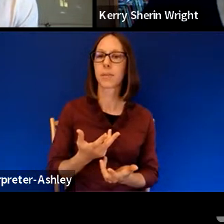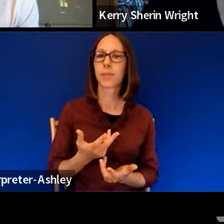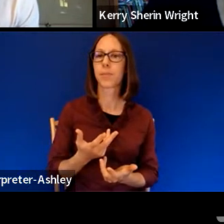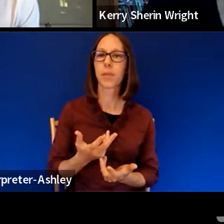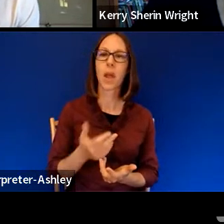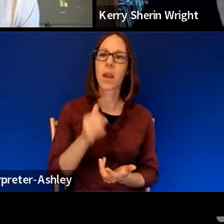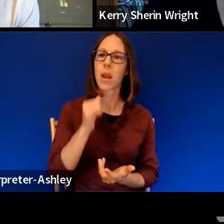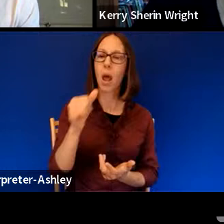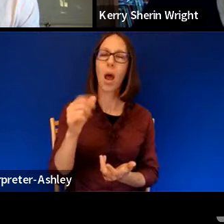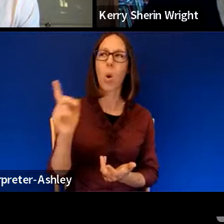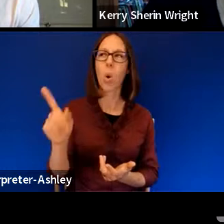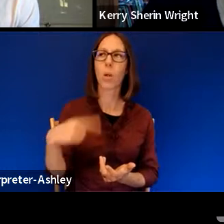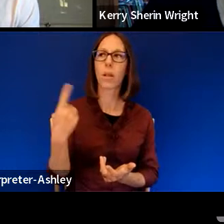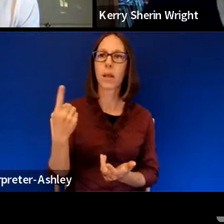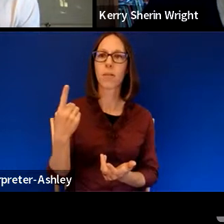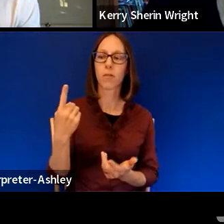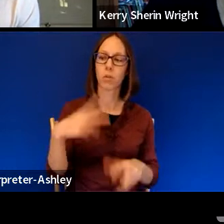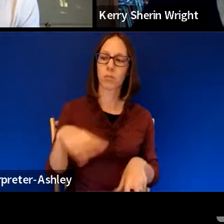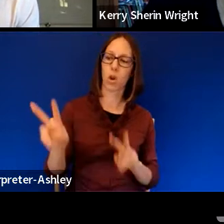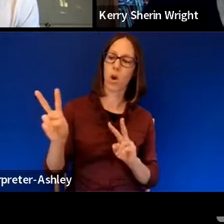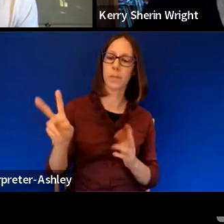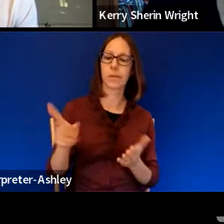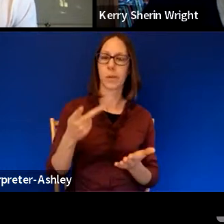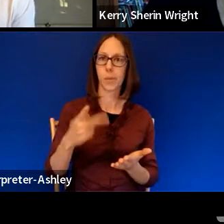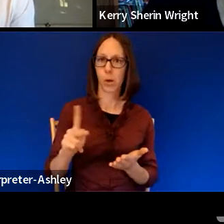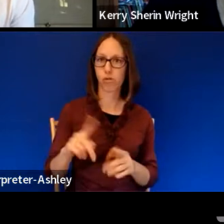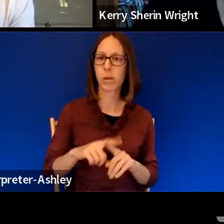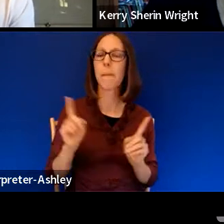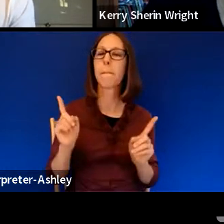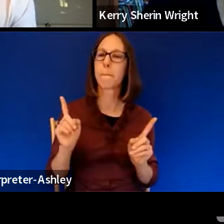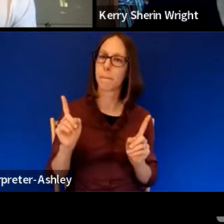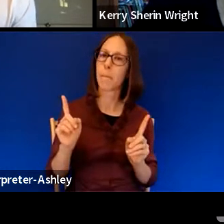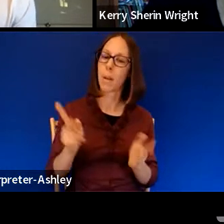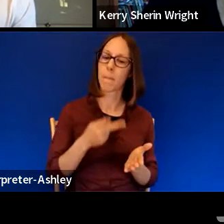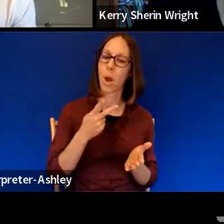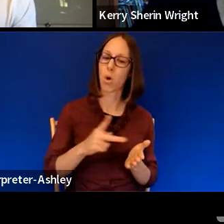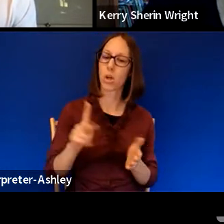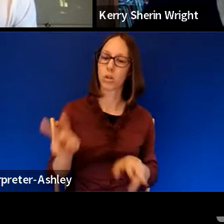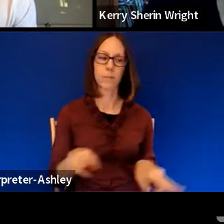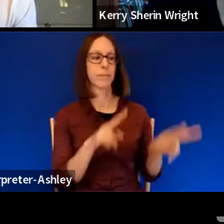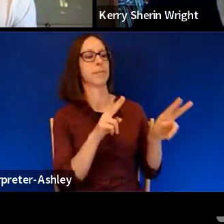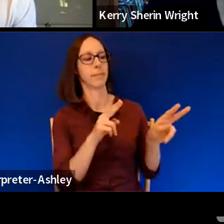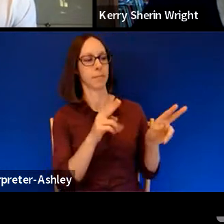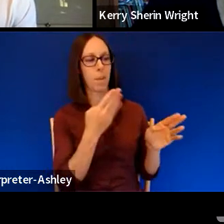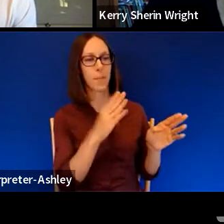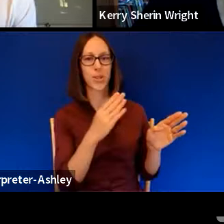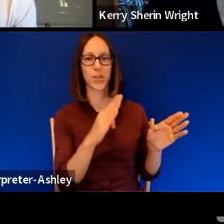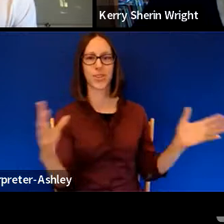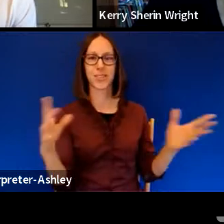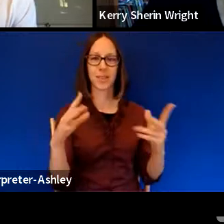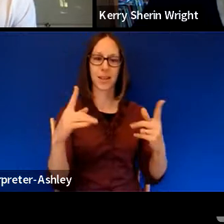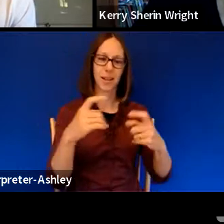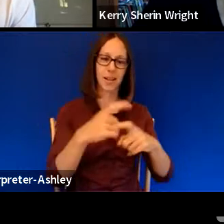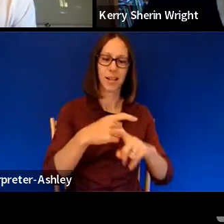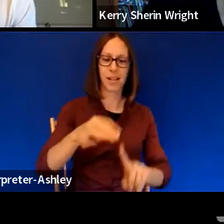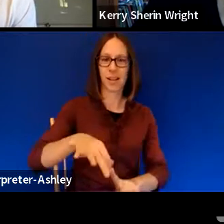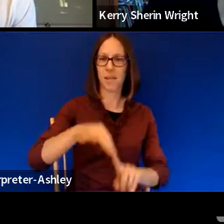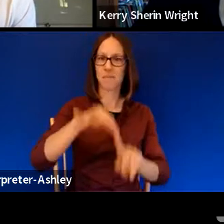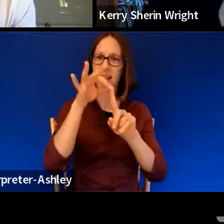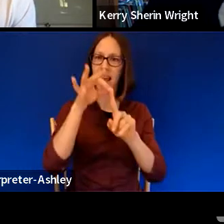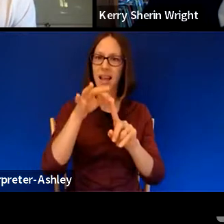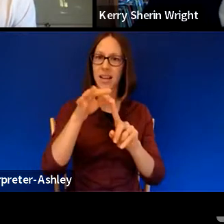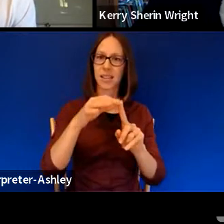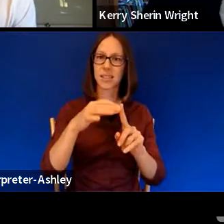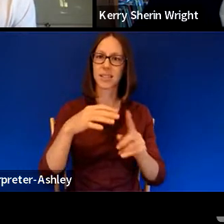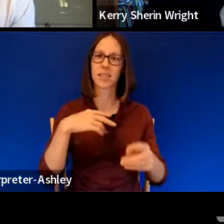nobleness, nobleness of poetry, but to give poetry, the nobleness of the blues and the complexity, the voices, which also